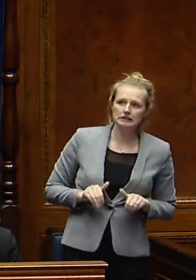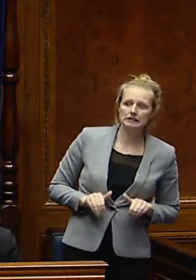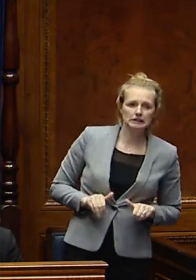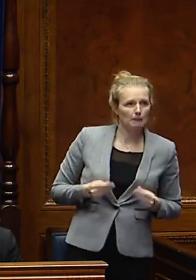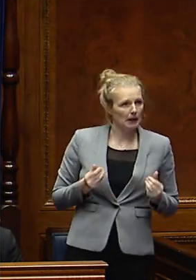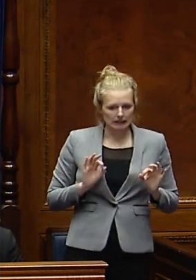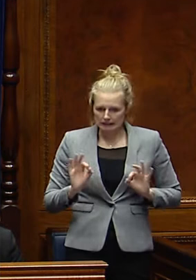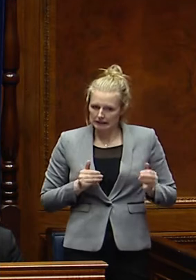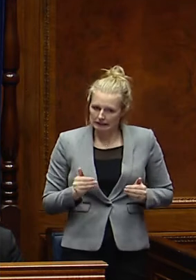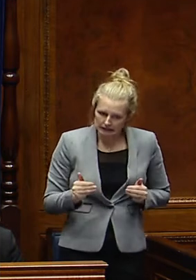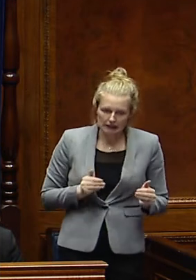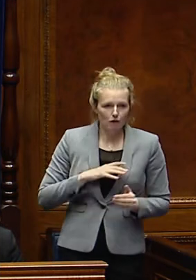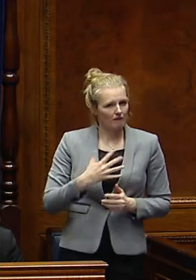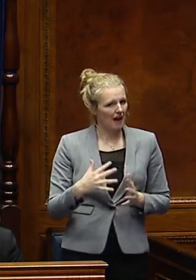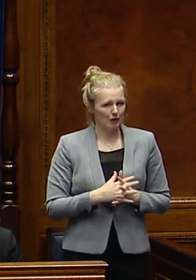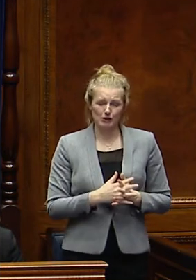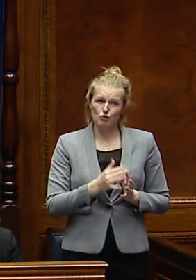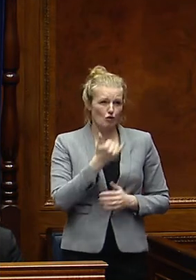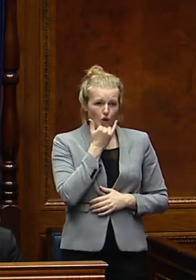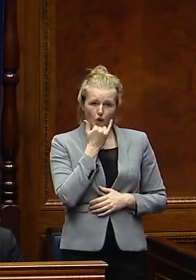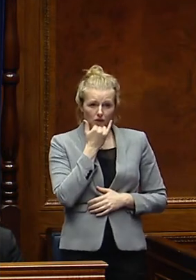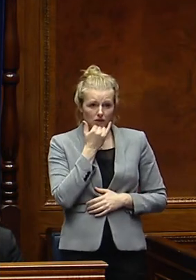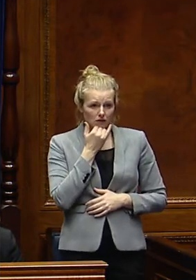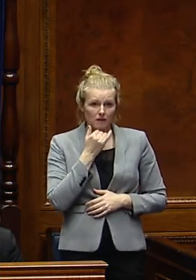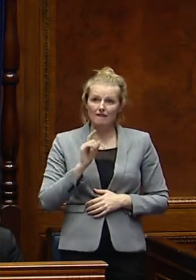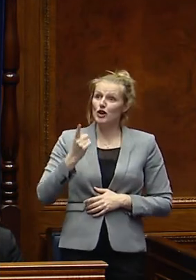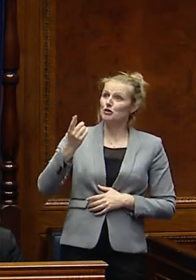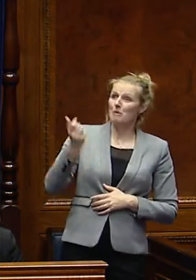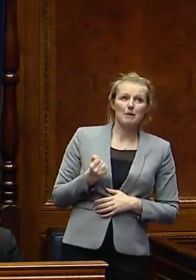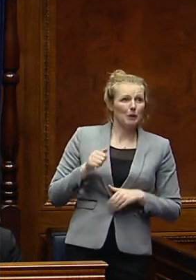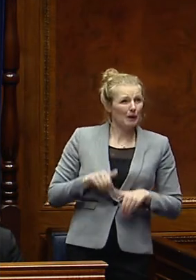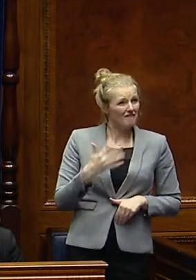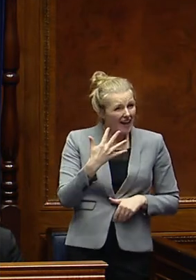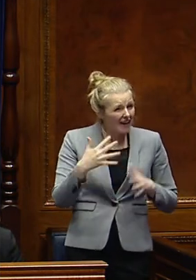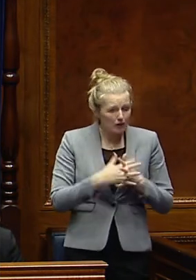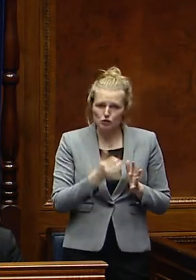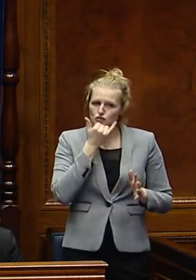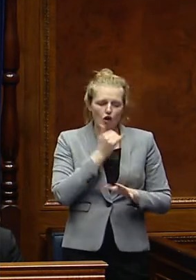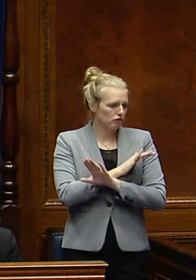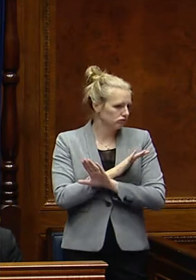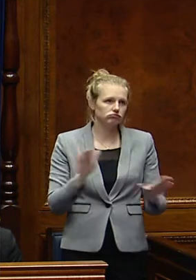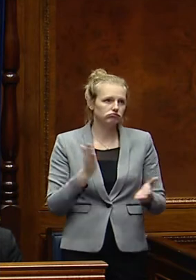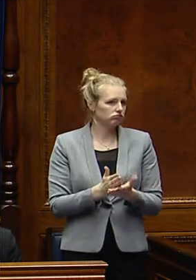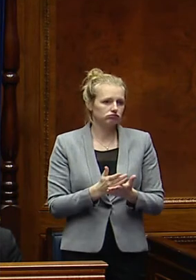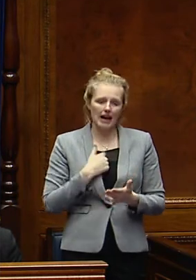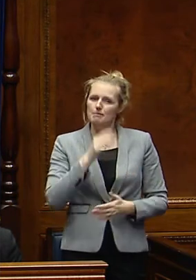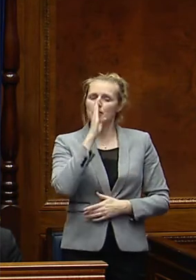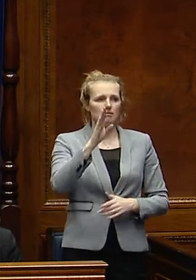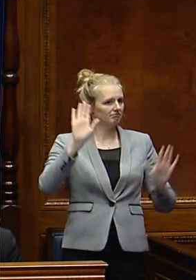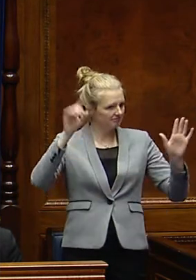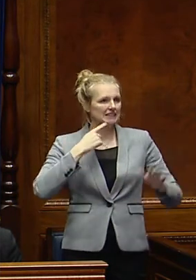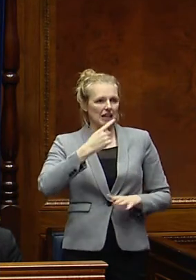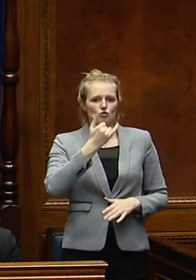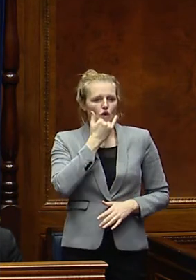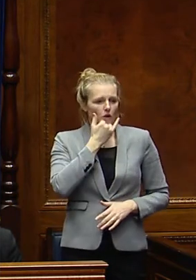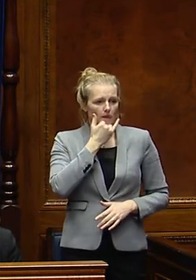needs to be addressed. I believe that waiting five weeks for the first payment is wrong and I think that is clearly that I need to state that. And it